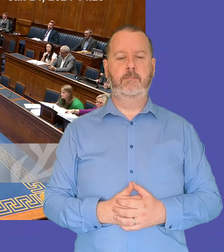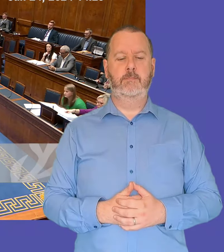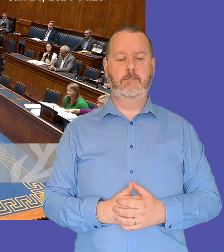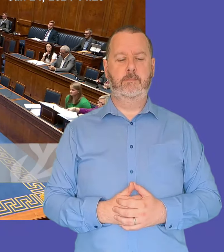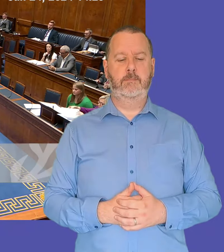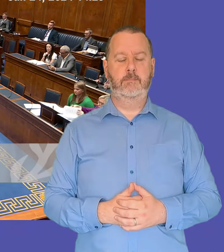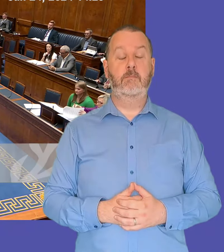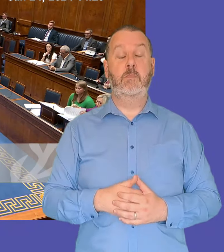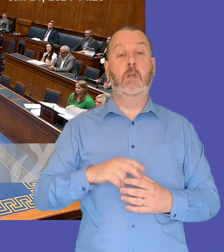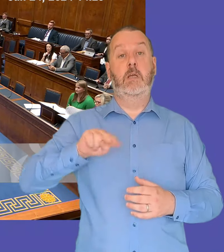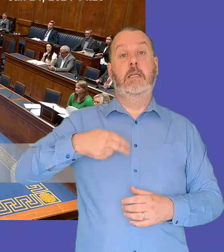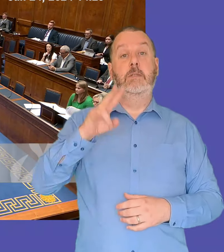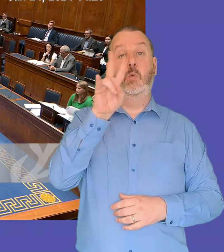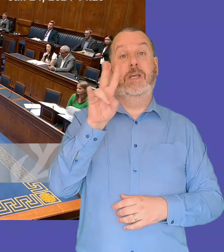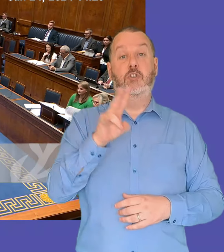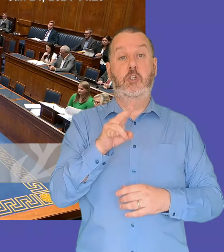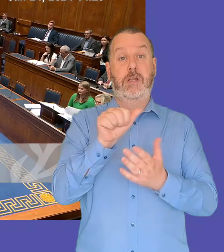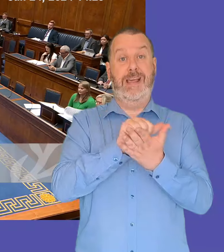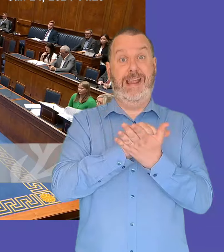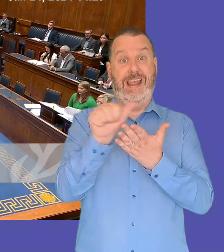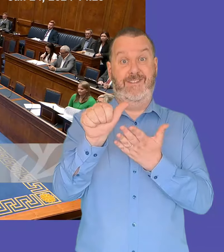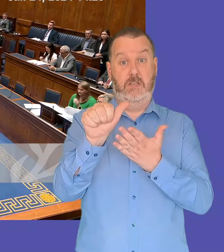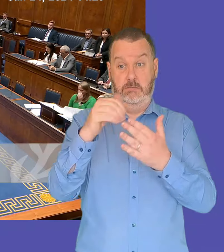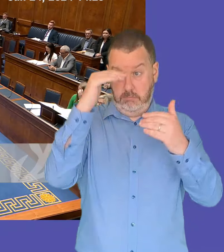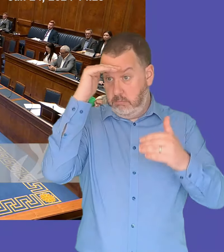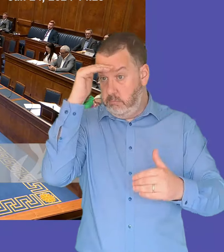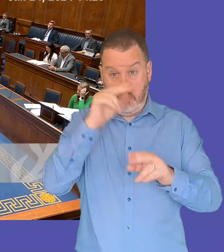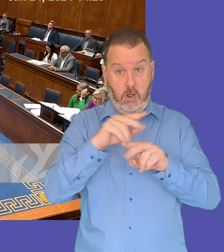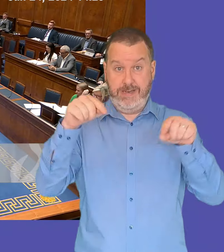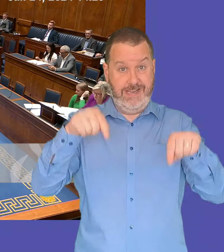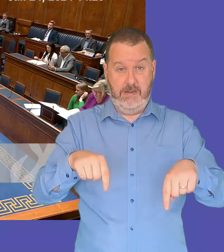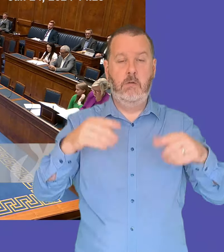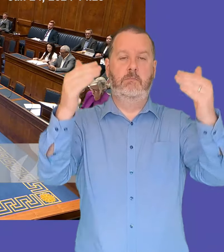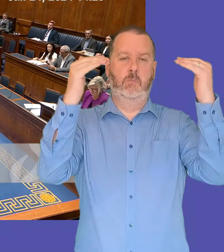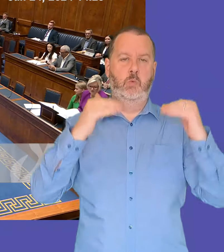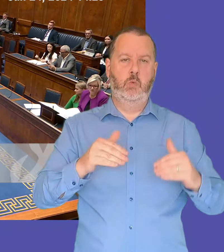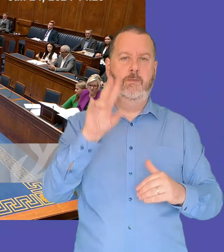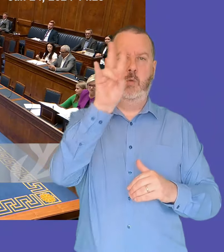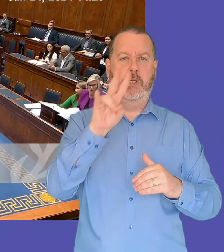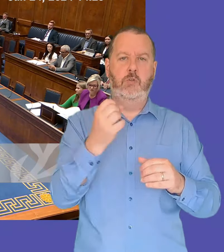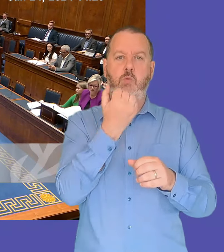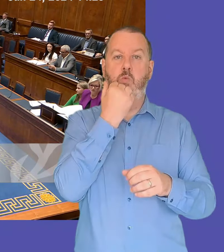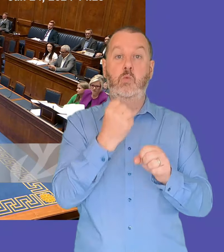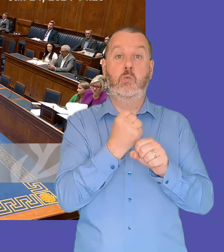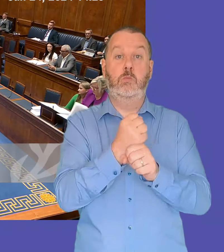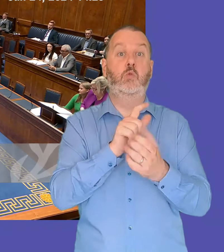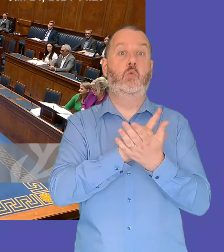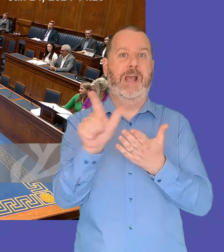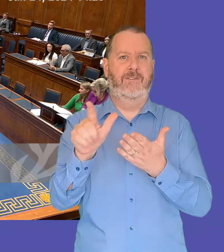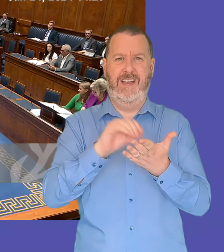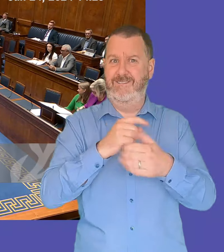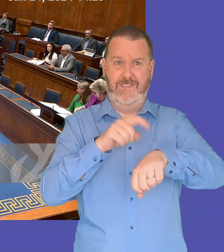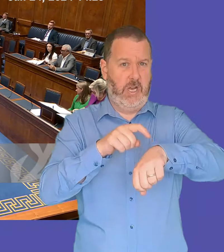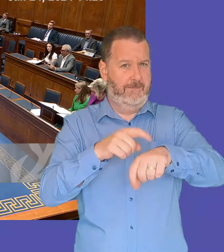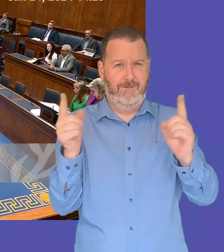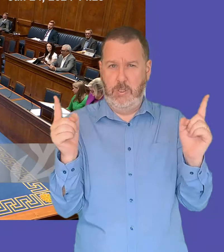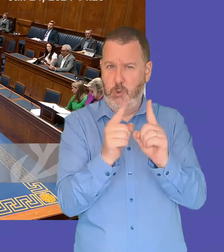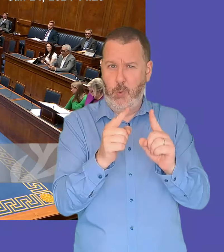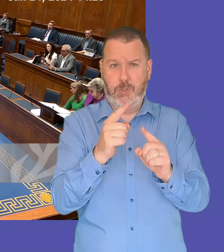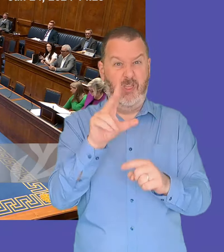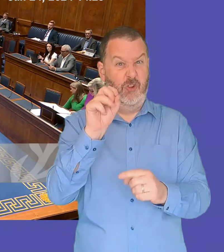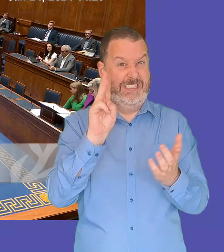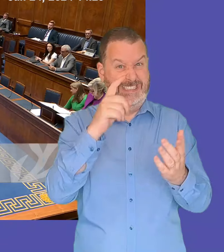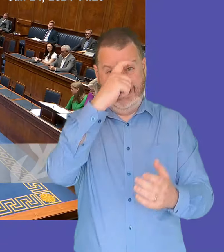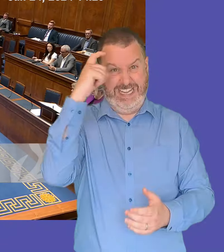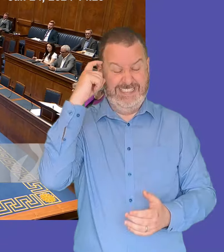sorry very quickly well principal deputy speaker you've literally a half a minute we're